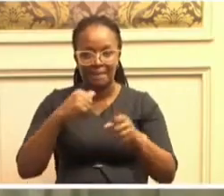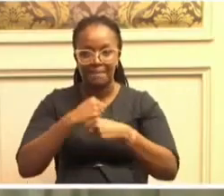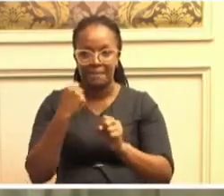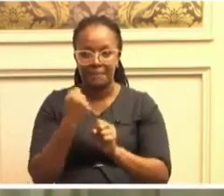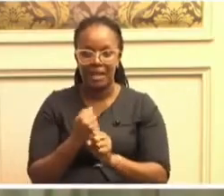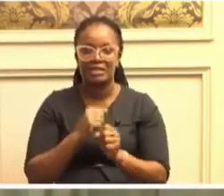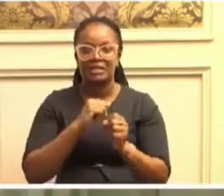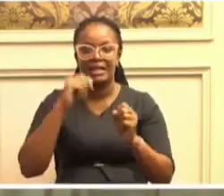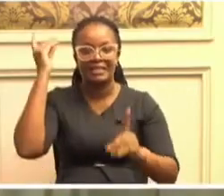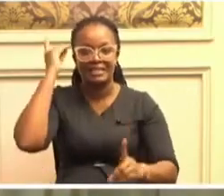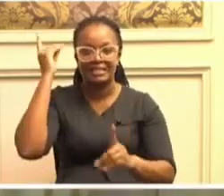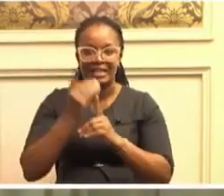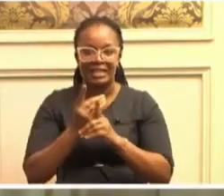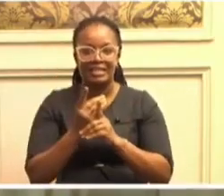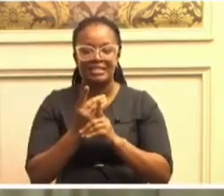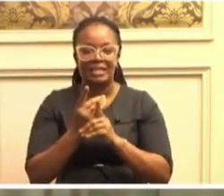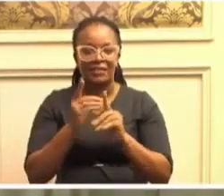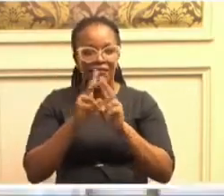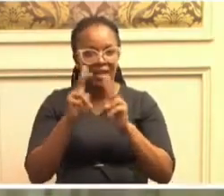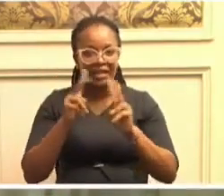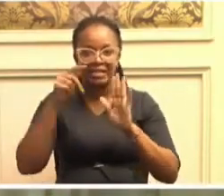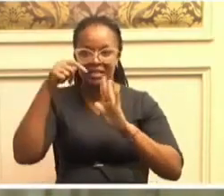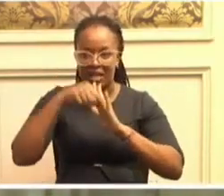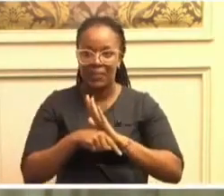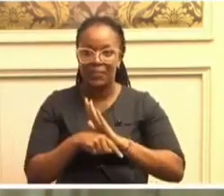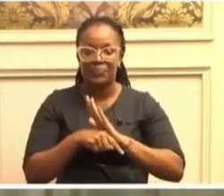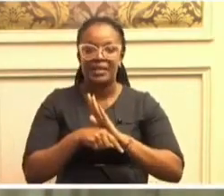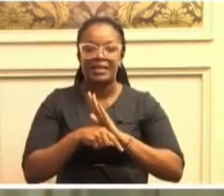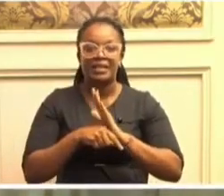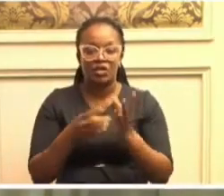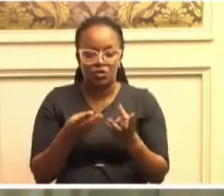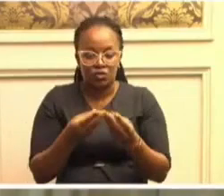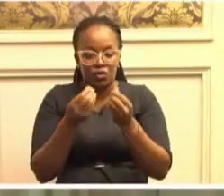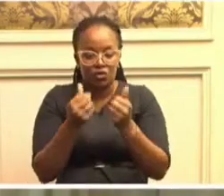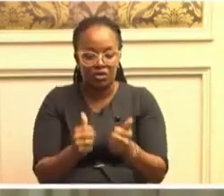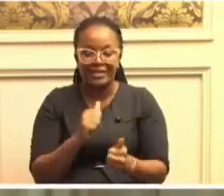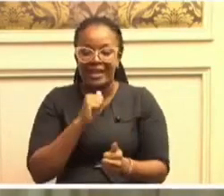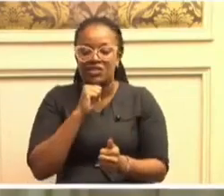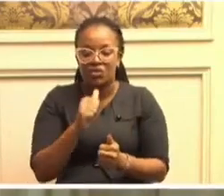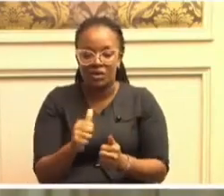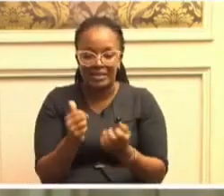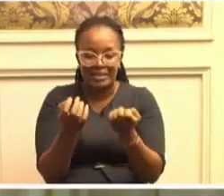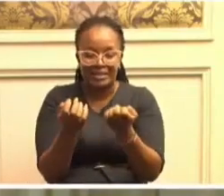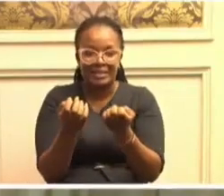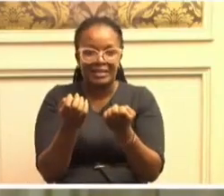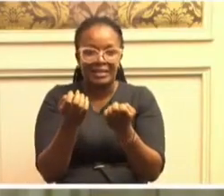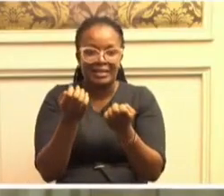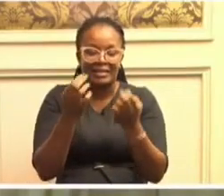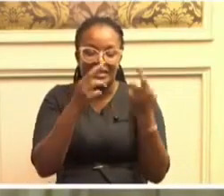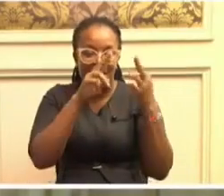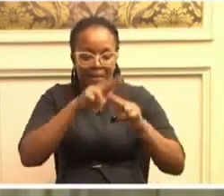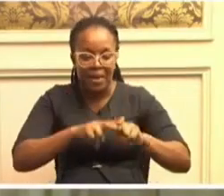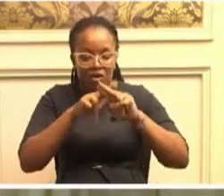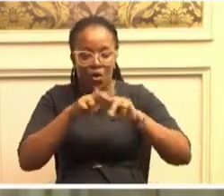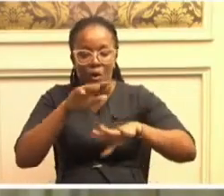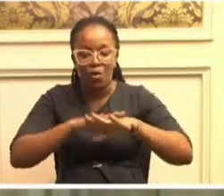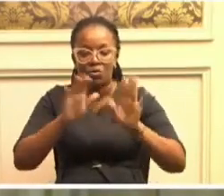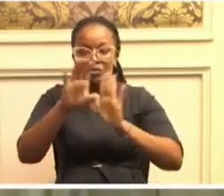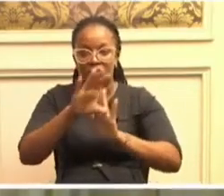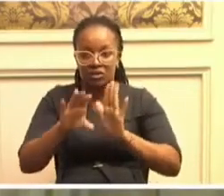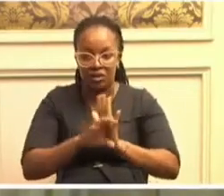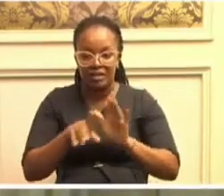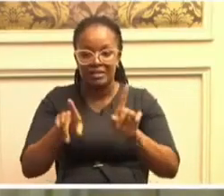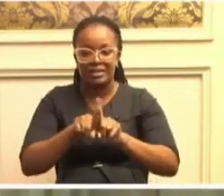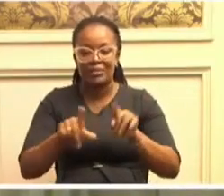affirmative. No, the solution does not merely lie in constitutional and legislative